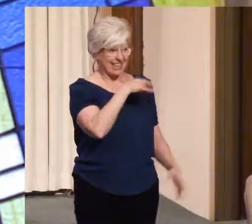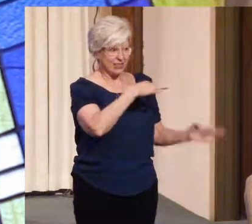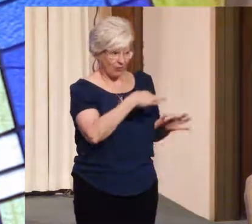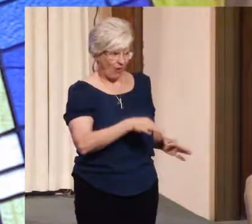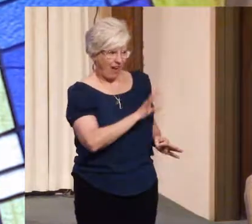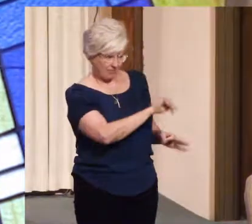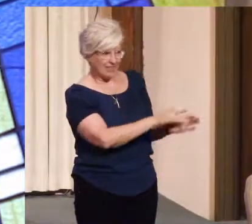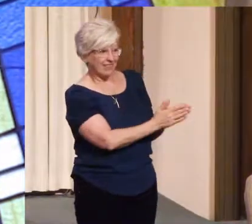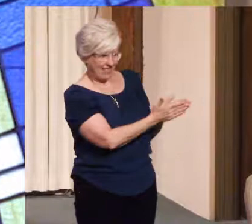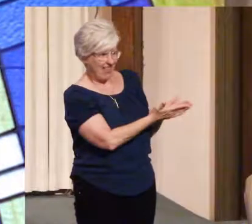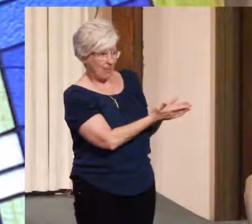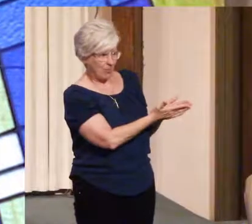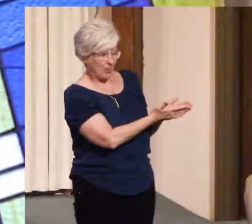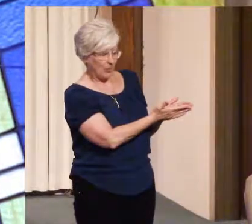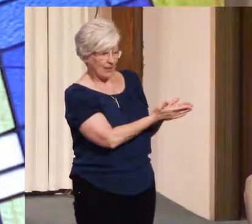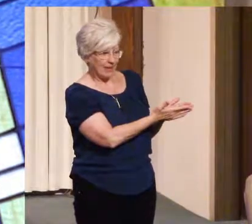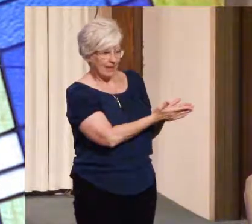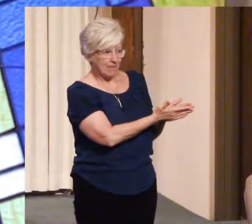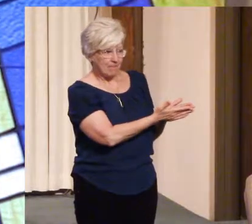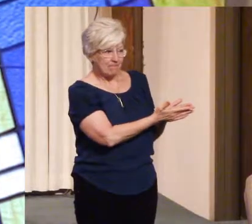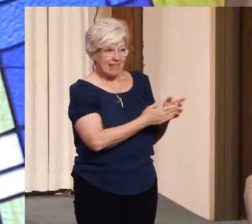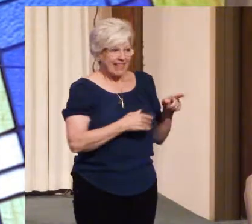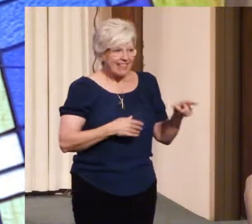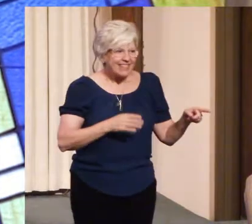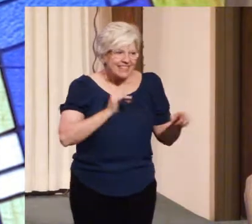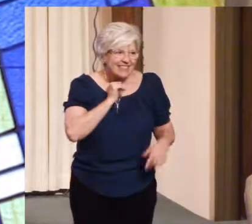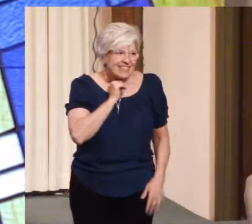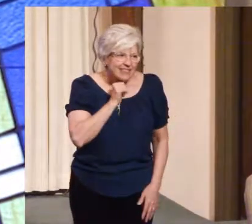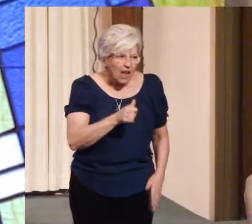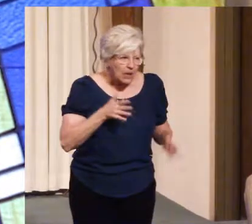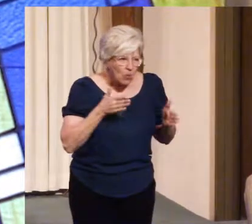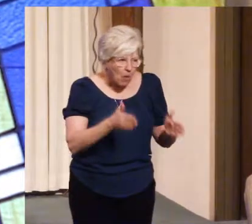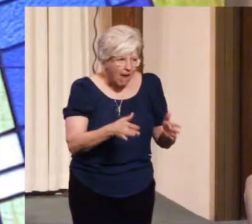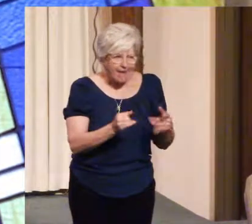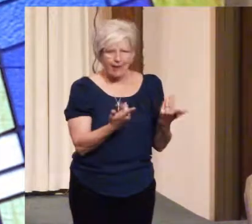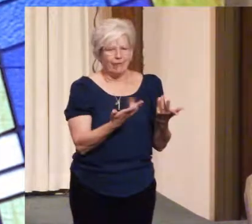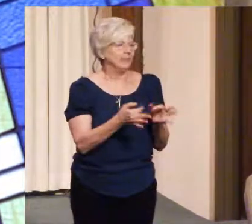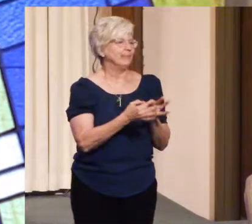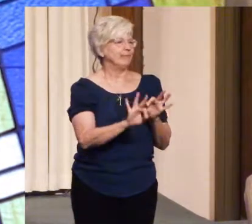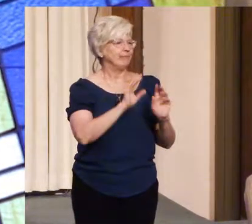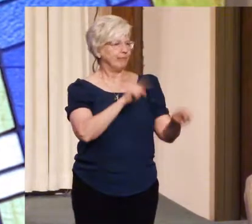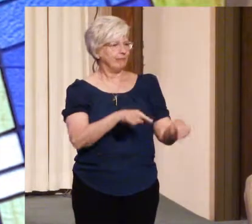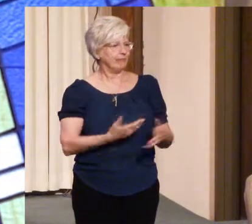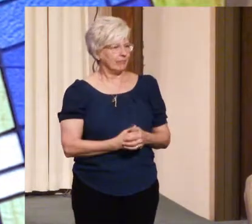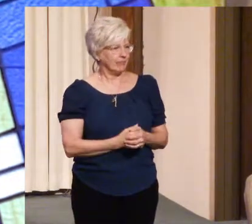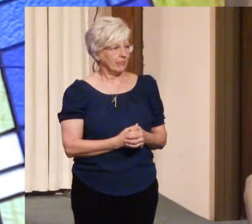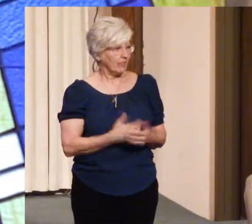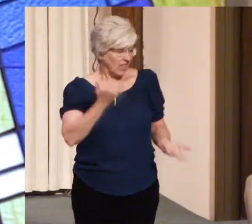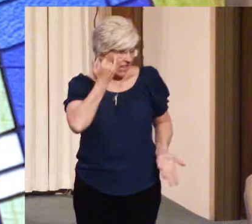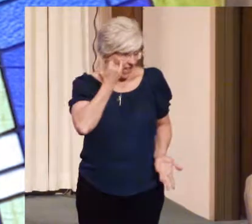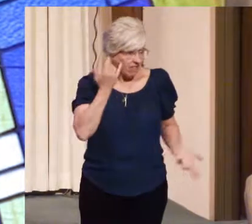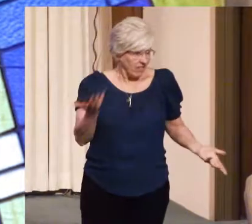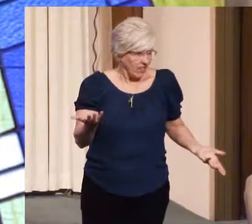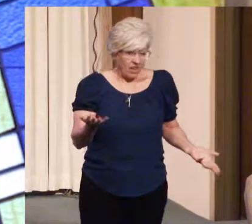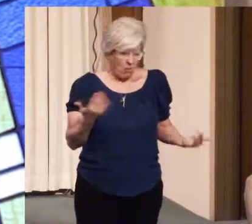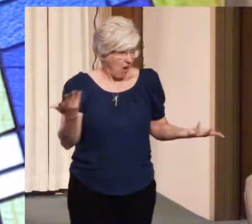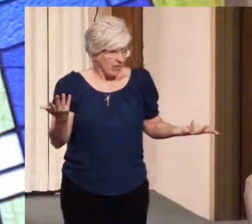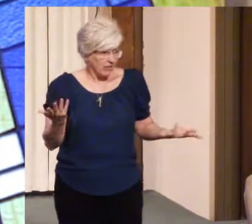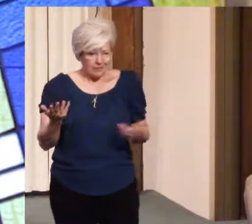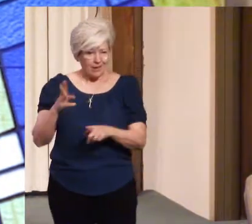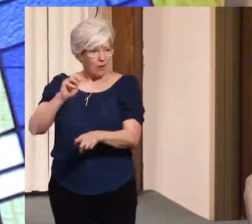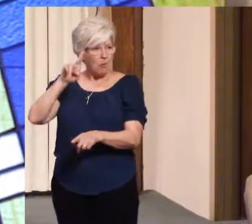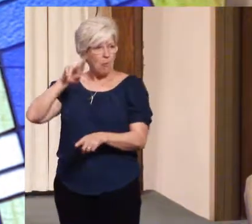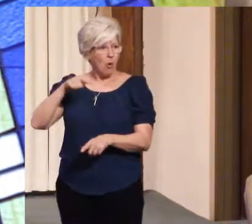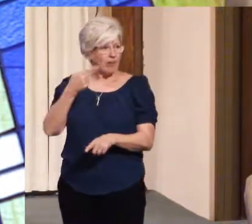This is not a way of simple answers. You know, if it was, Morpheus could have just given Neo